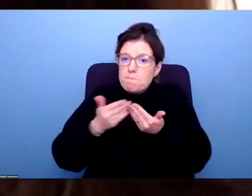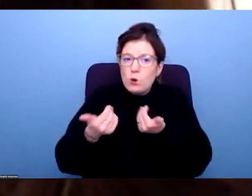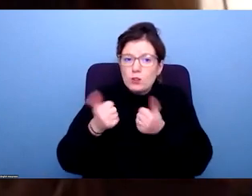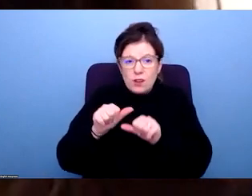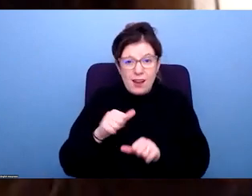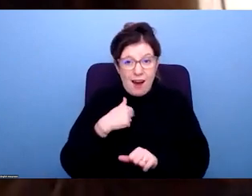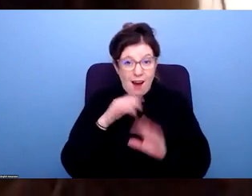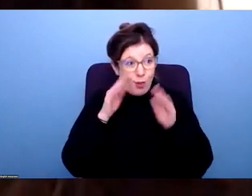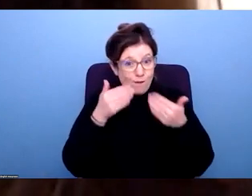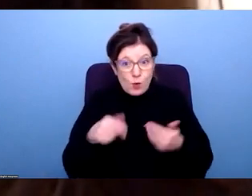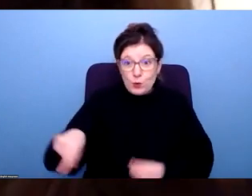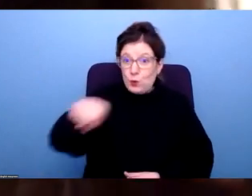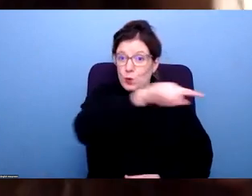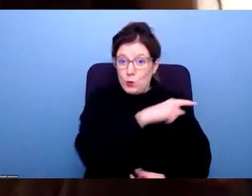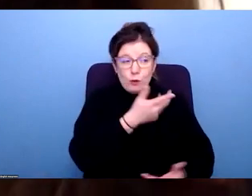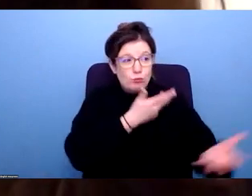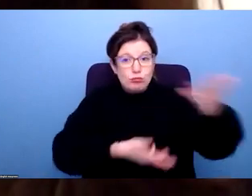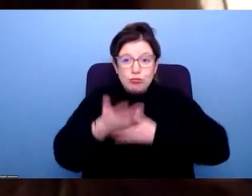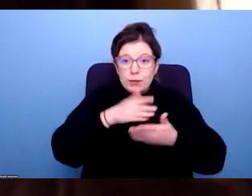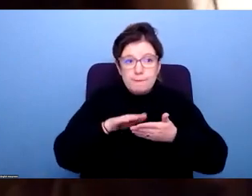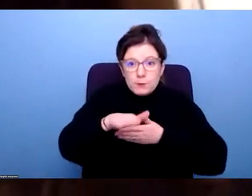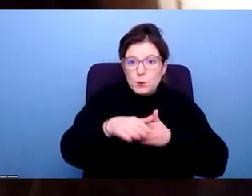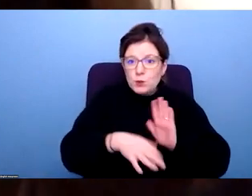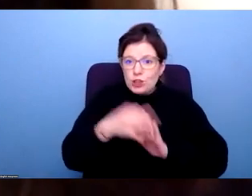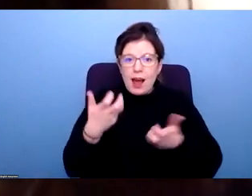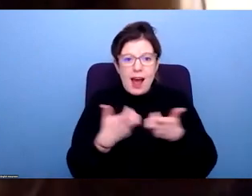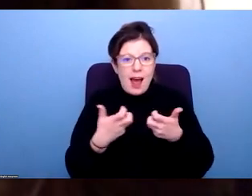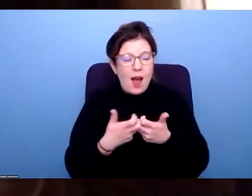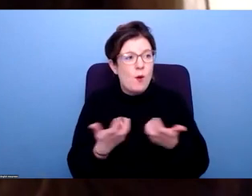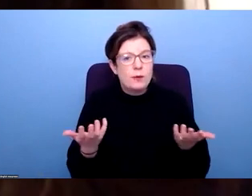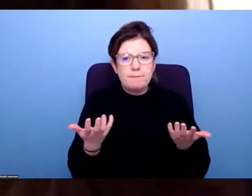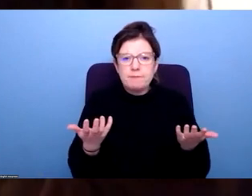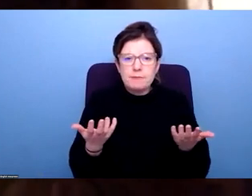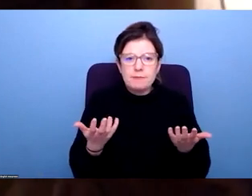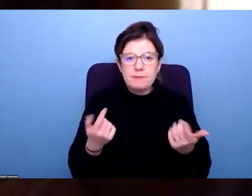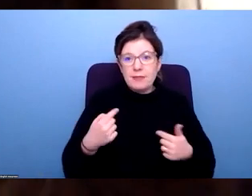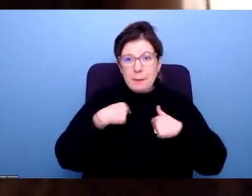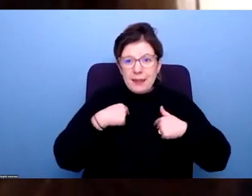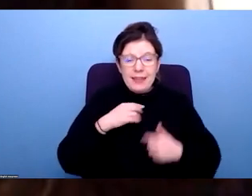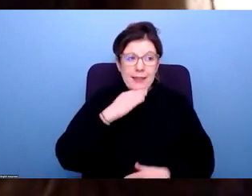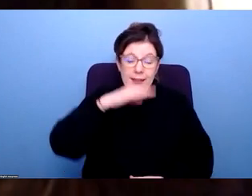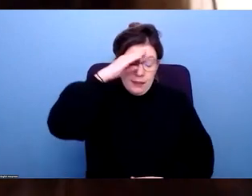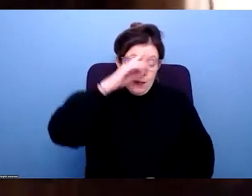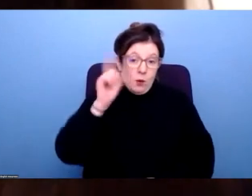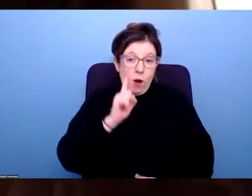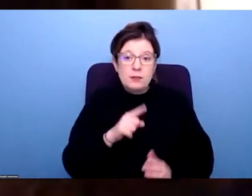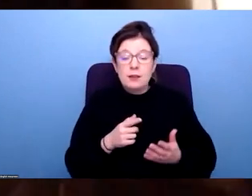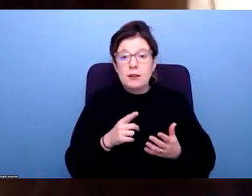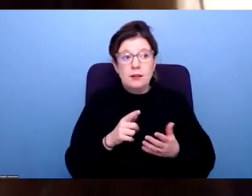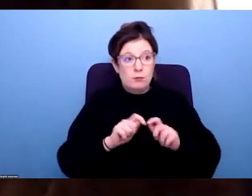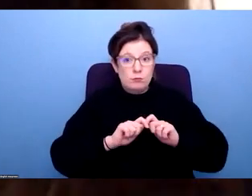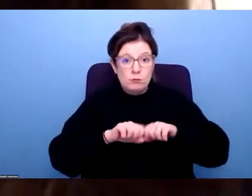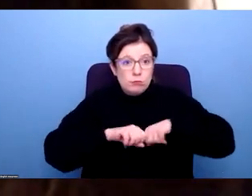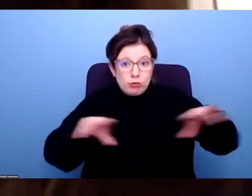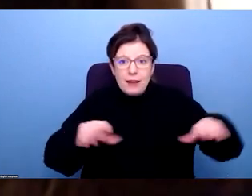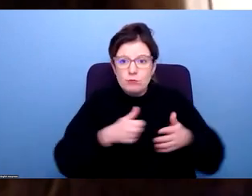this evening as to how we go forward now. How do we spark? I'm so tired of hearing negative stories in the press all